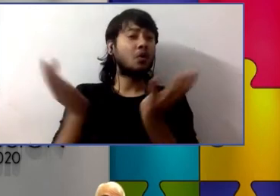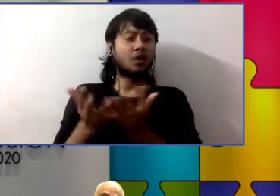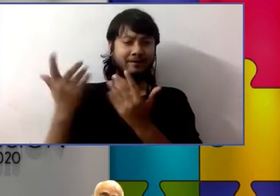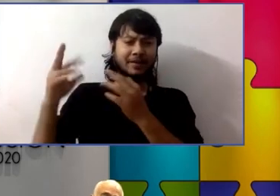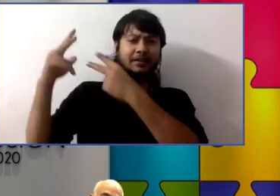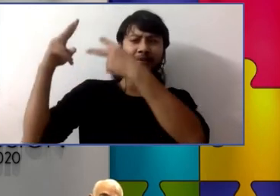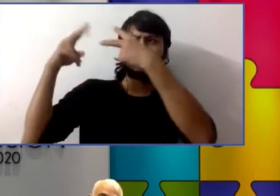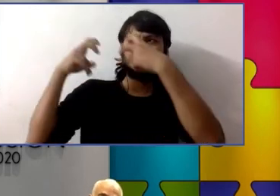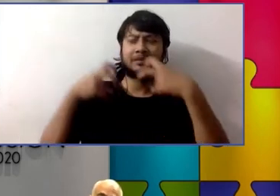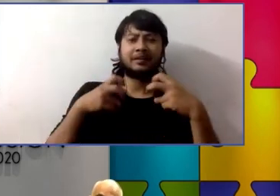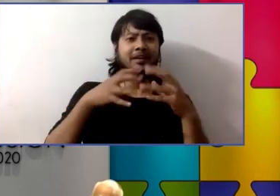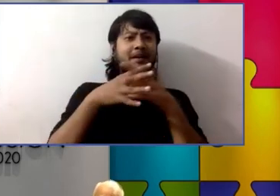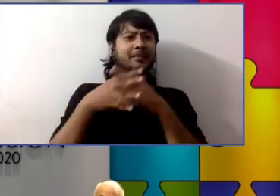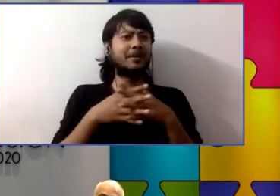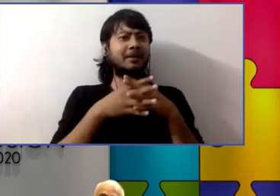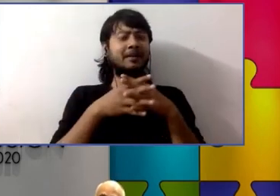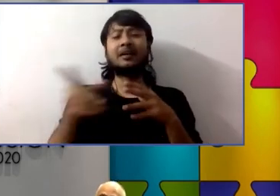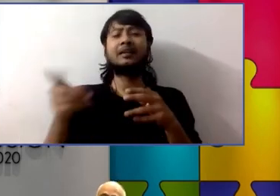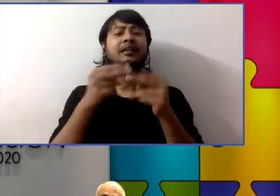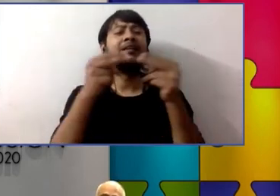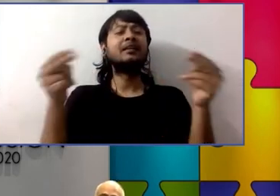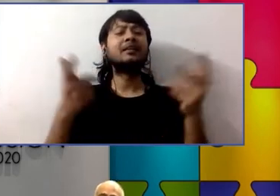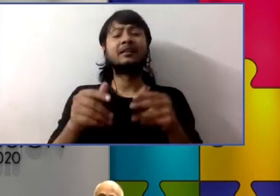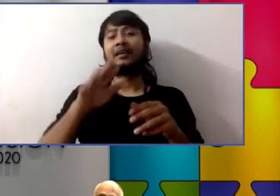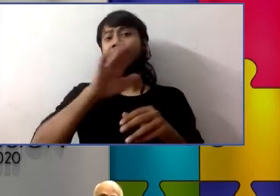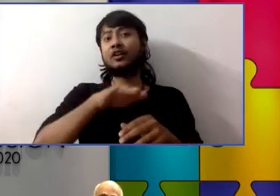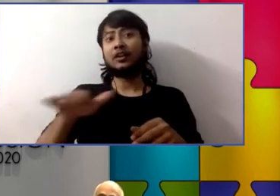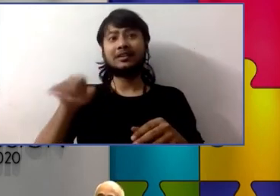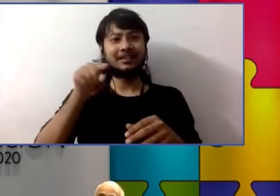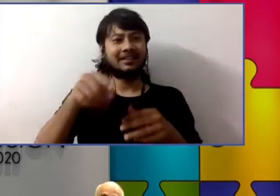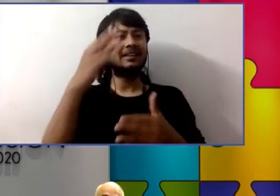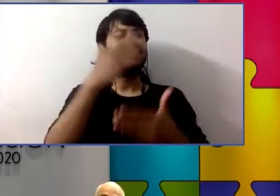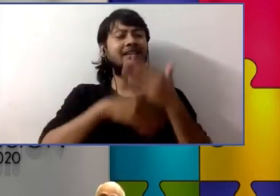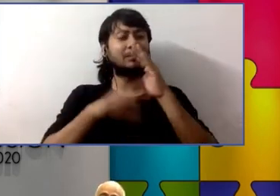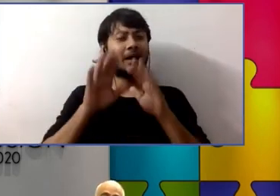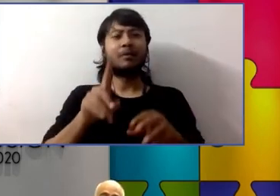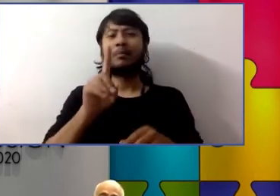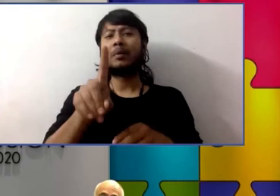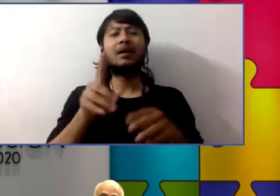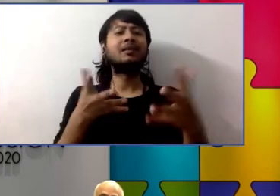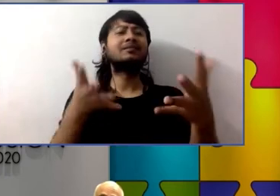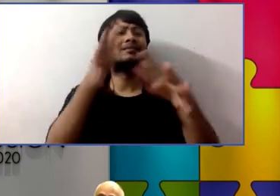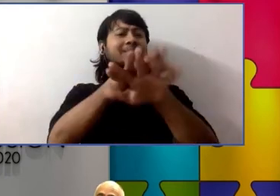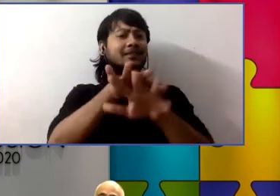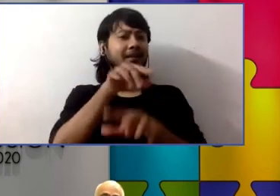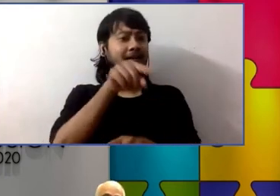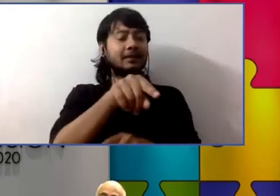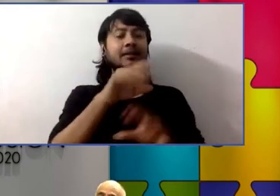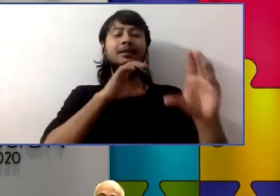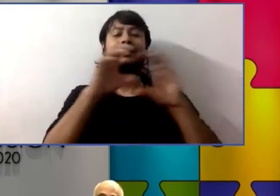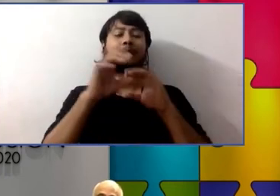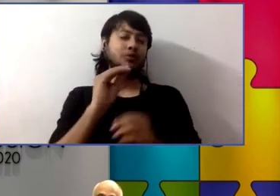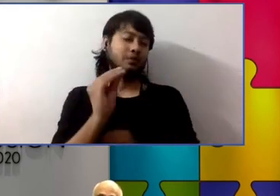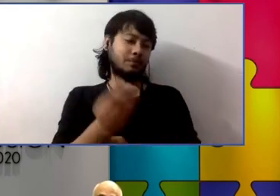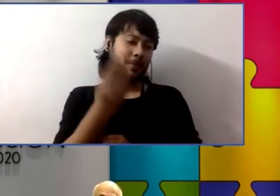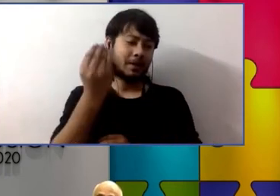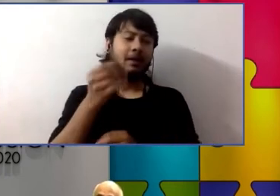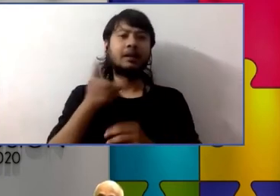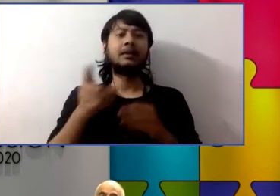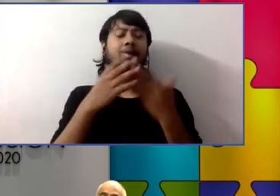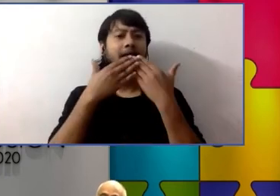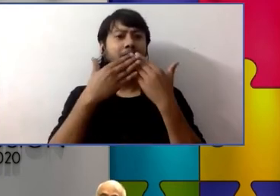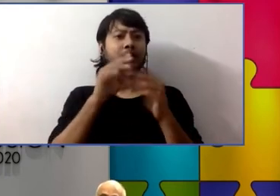kids with disabilities who are included in regular education classes end up having better communication skills higher academic achievement